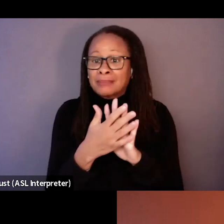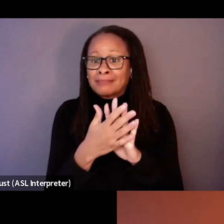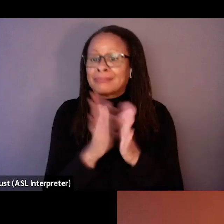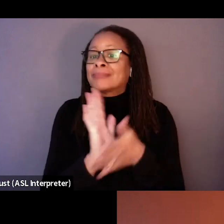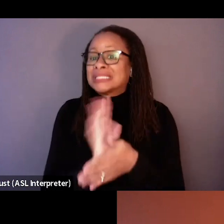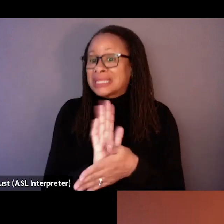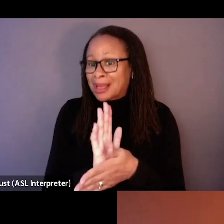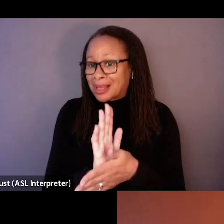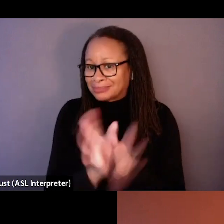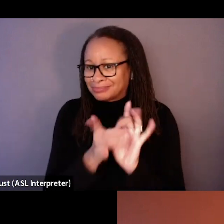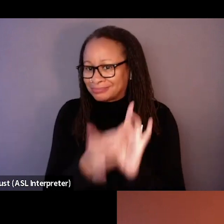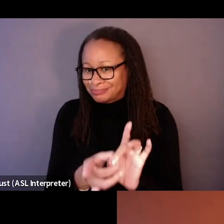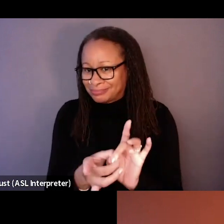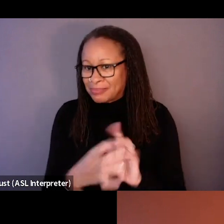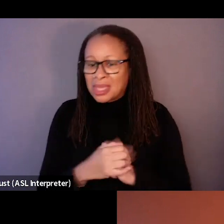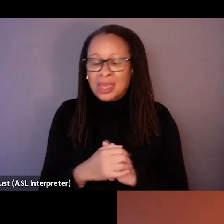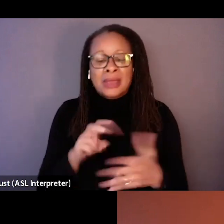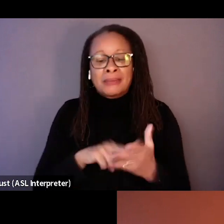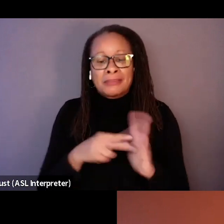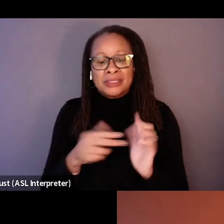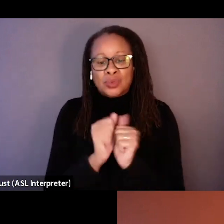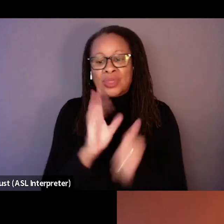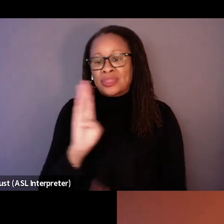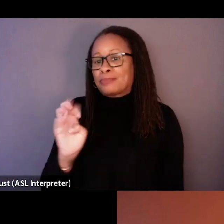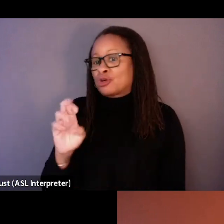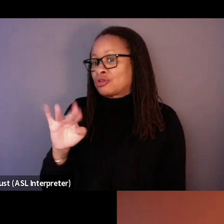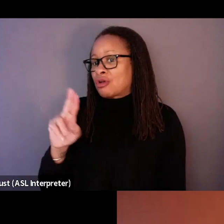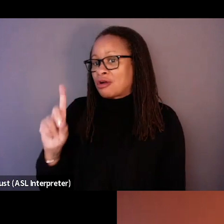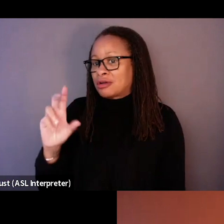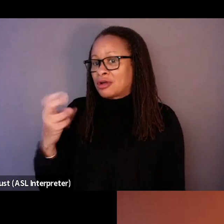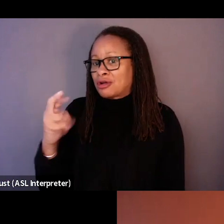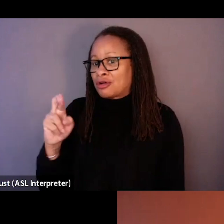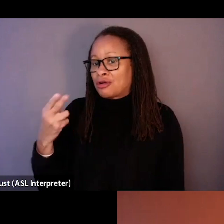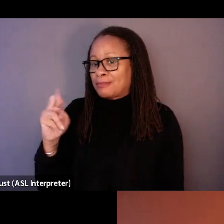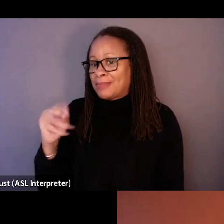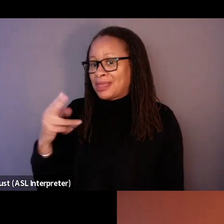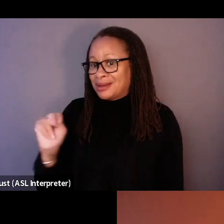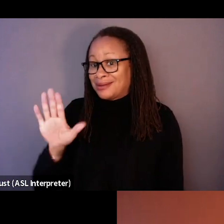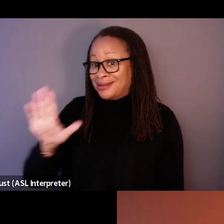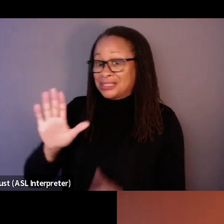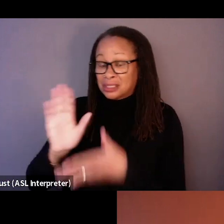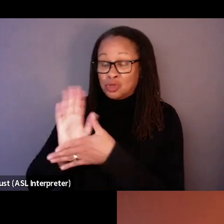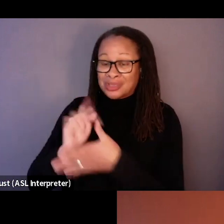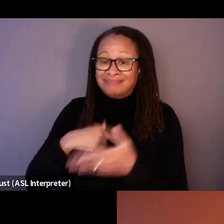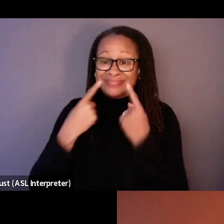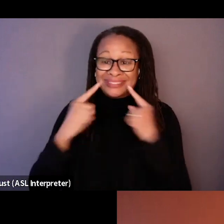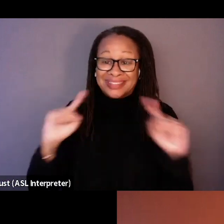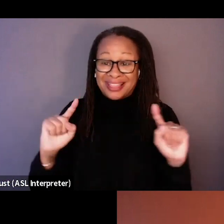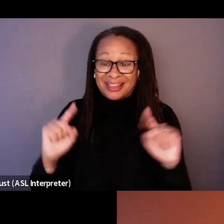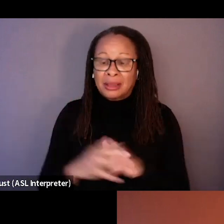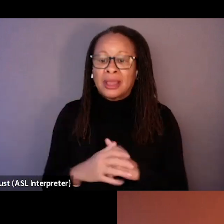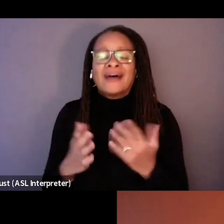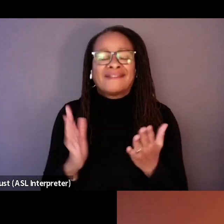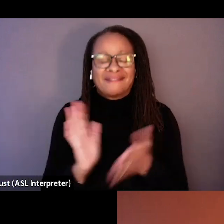in that sense. Like with the Bernard Herrmann music, I, I could declare that this is a